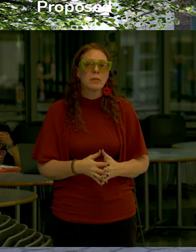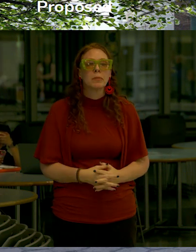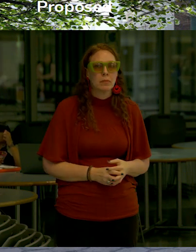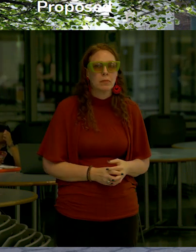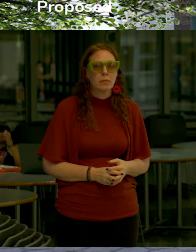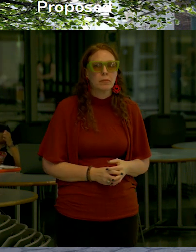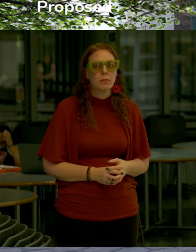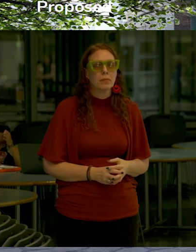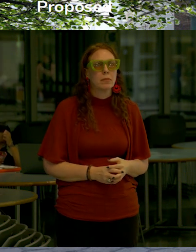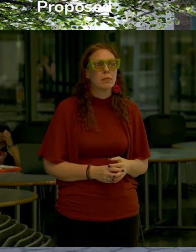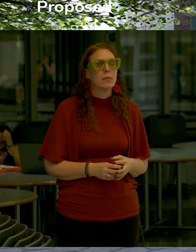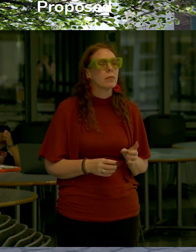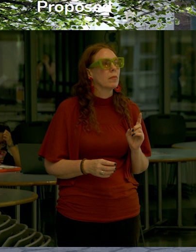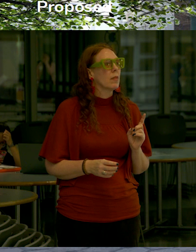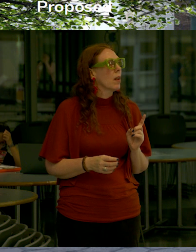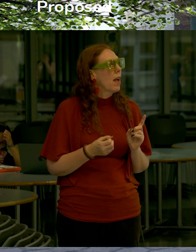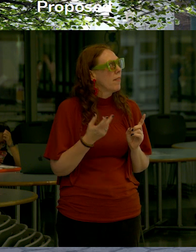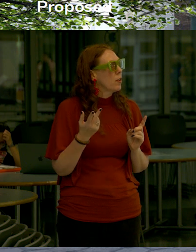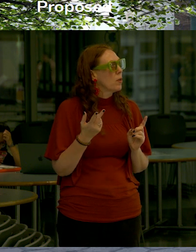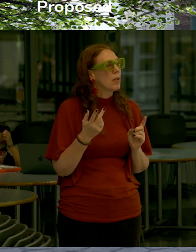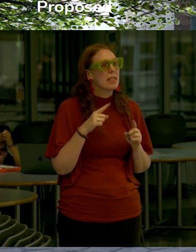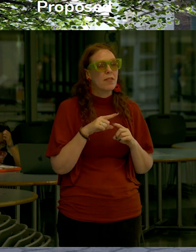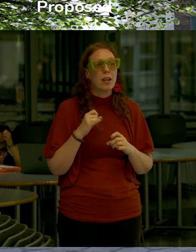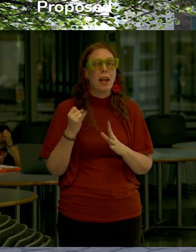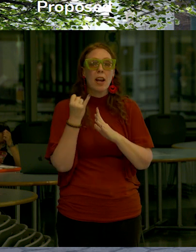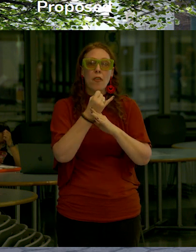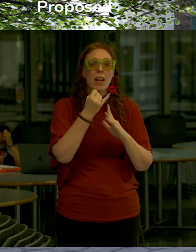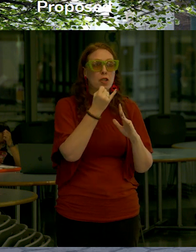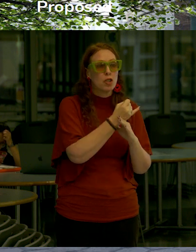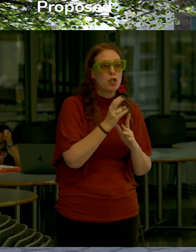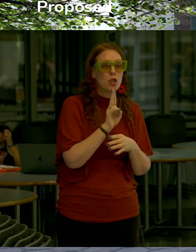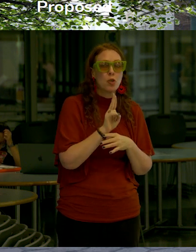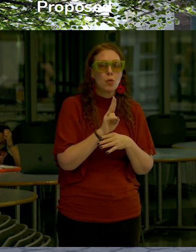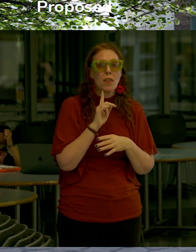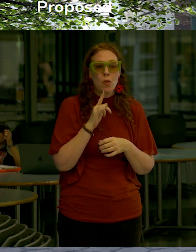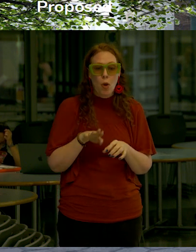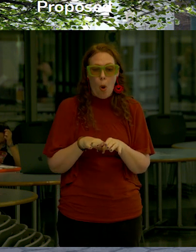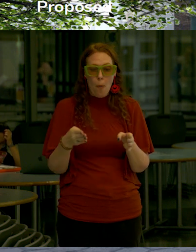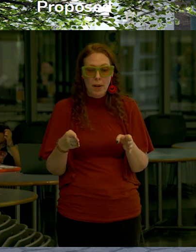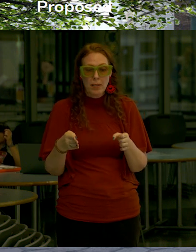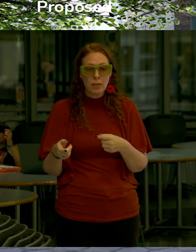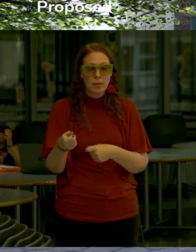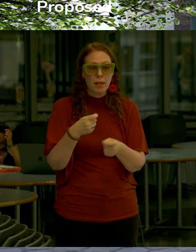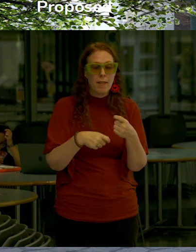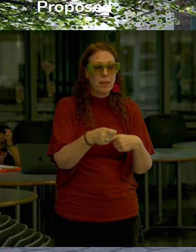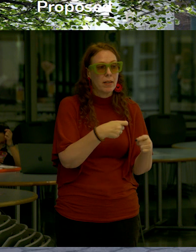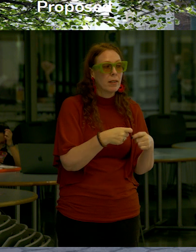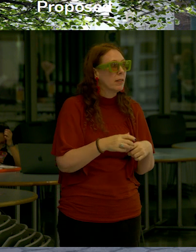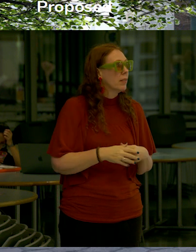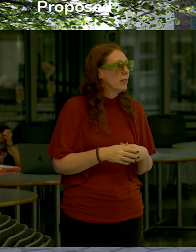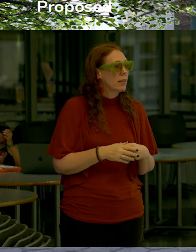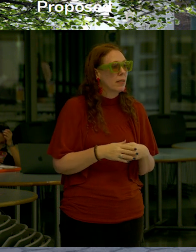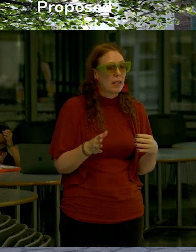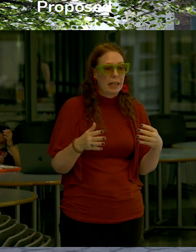yes I think there's a couple different interventions being used to cover those openings in some cases it's slide gates in